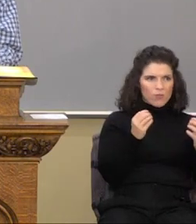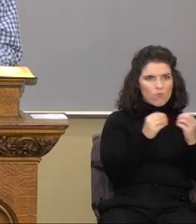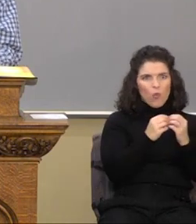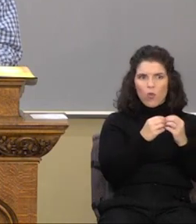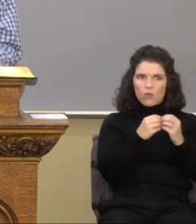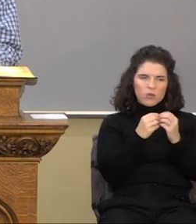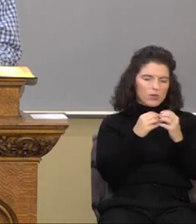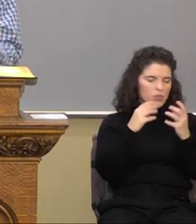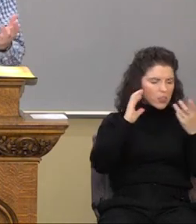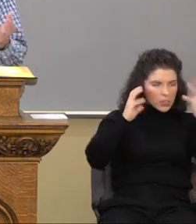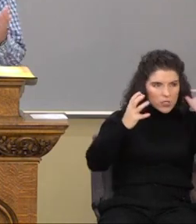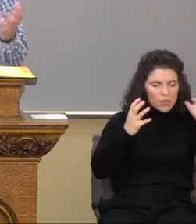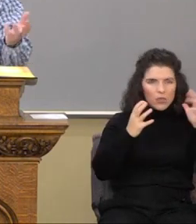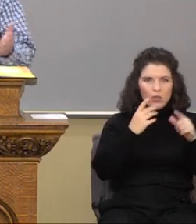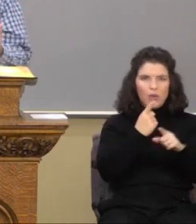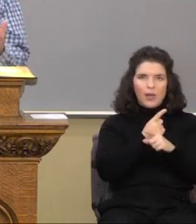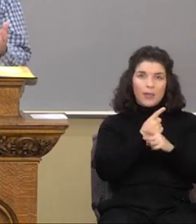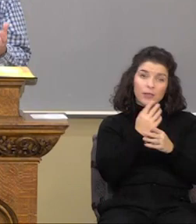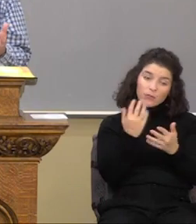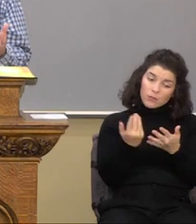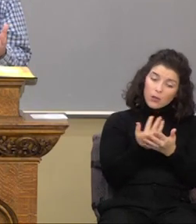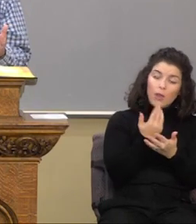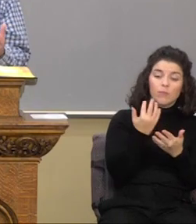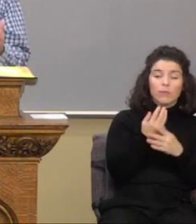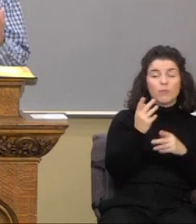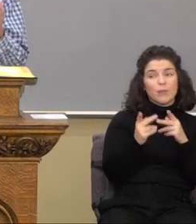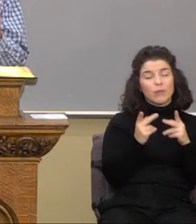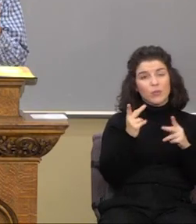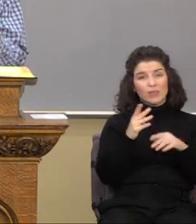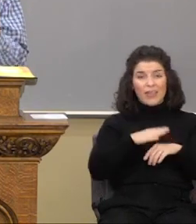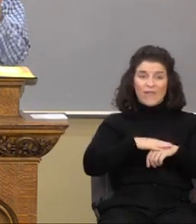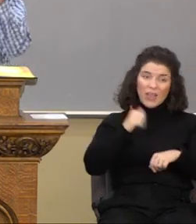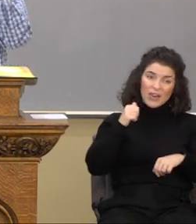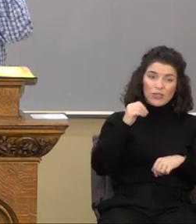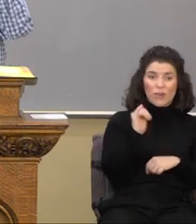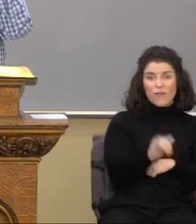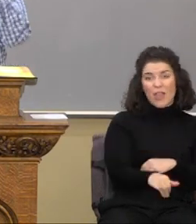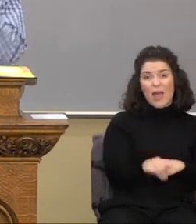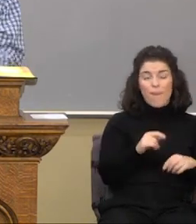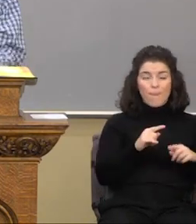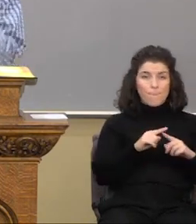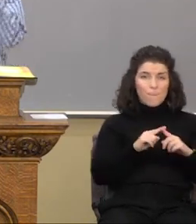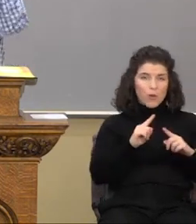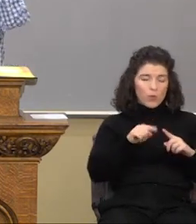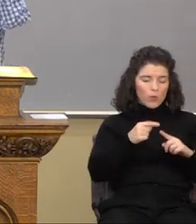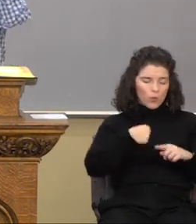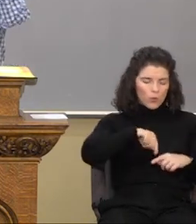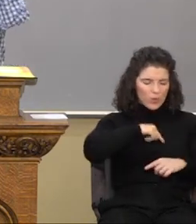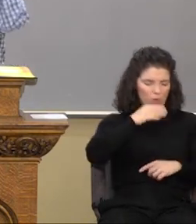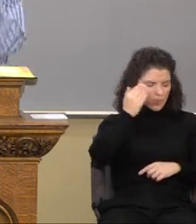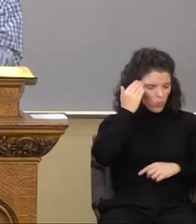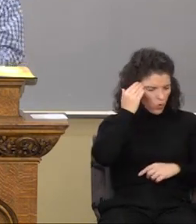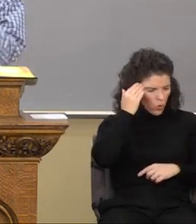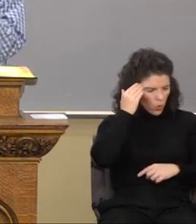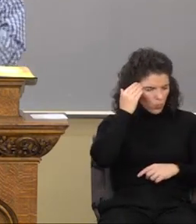bananas, right? Sometimes people take advantage of it, but when you know it is an absolute